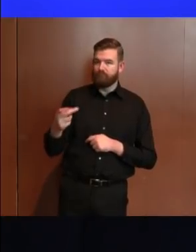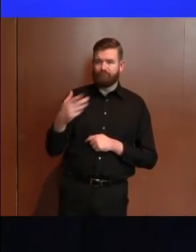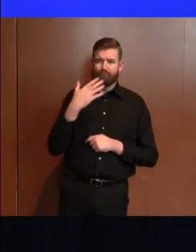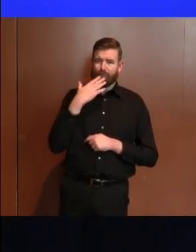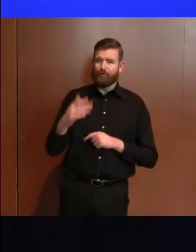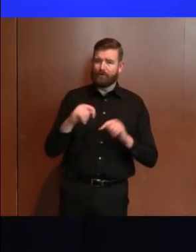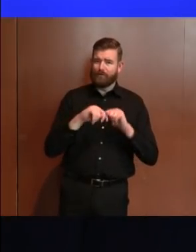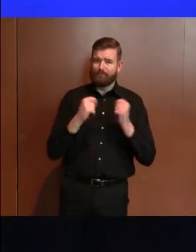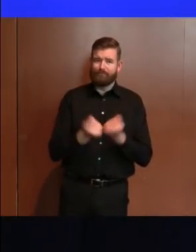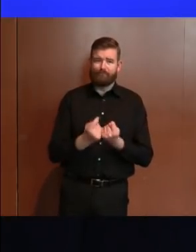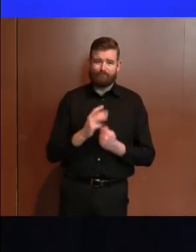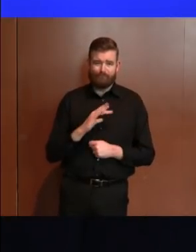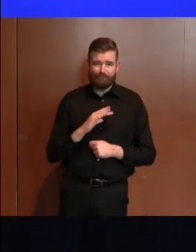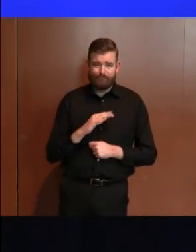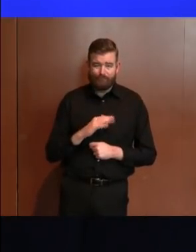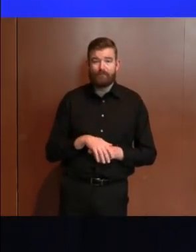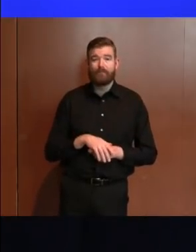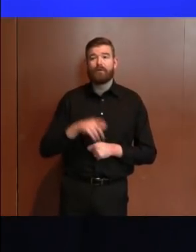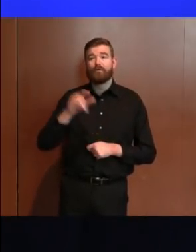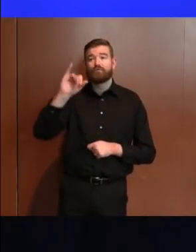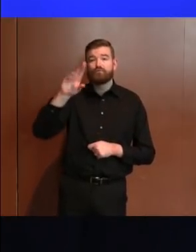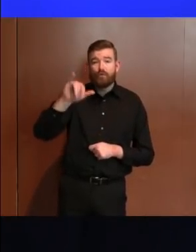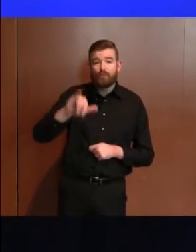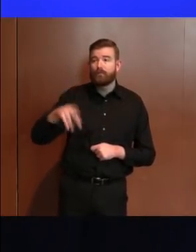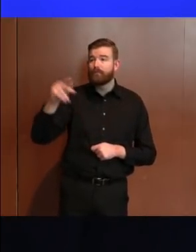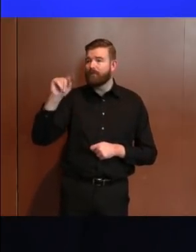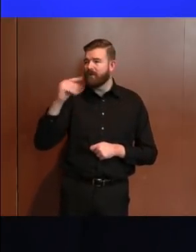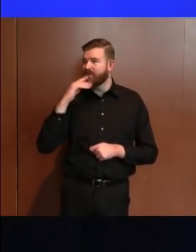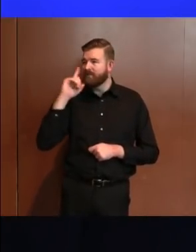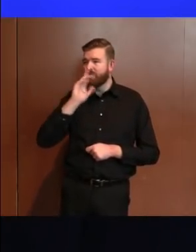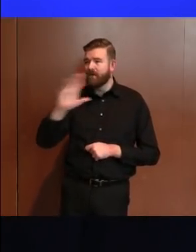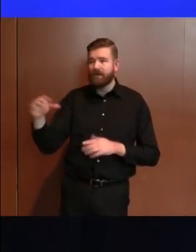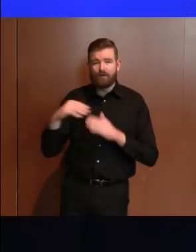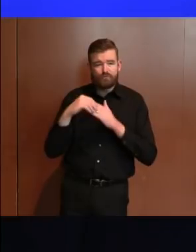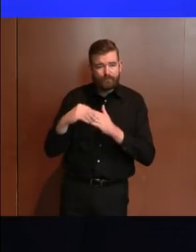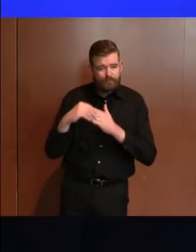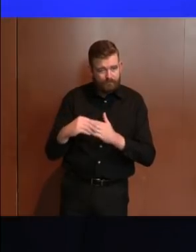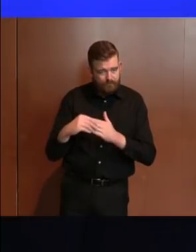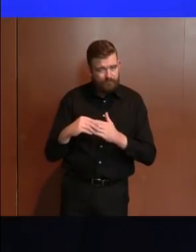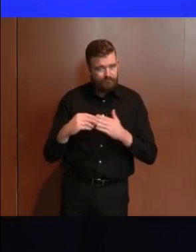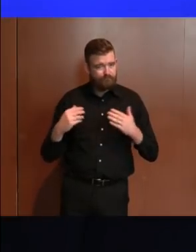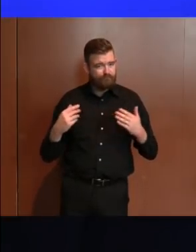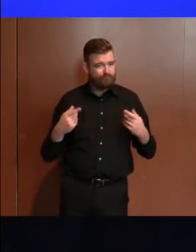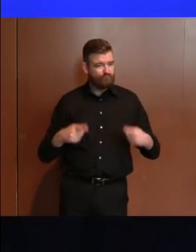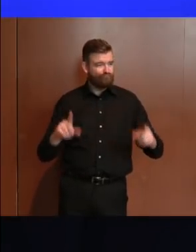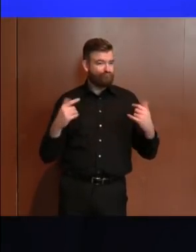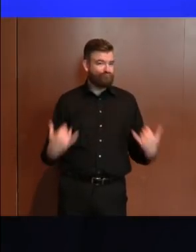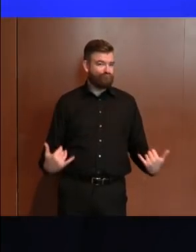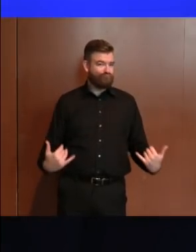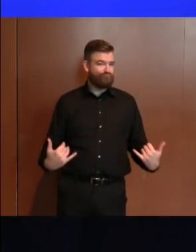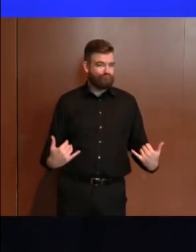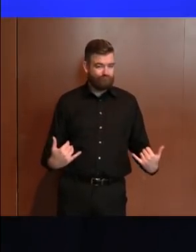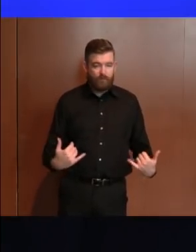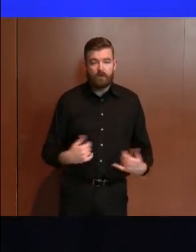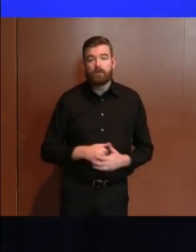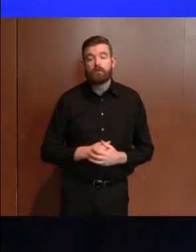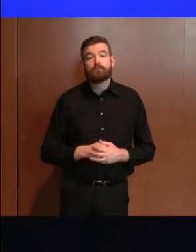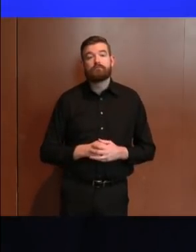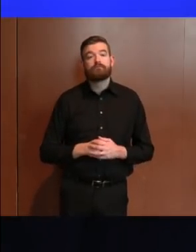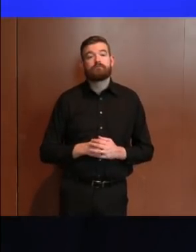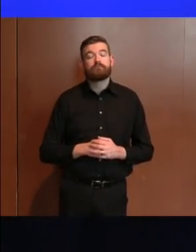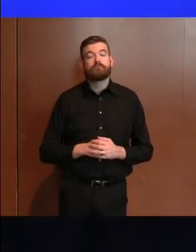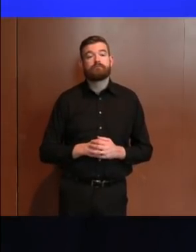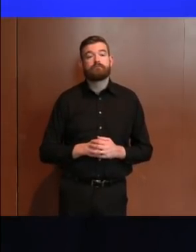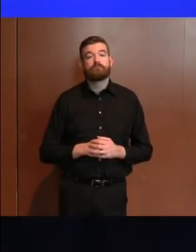Pat, thank you so much for your strong and stable leadership during these times. I really appreciate it as your colleague and New Jersey resident. Over the prior two